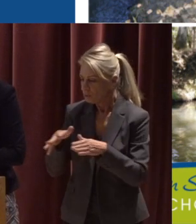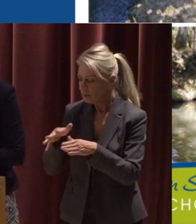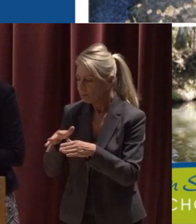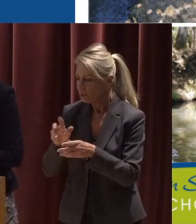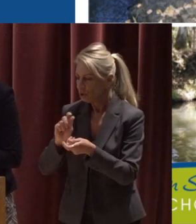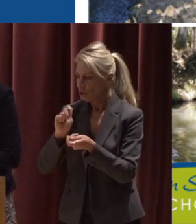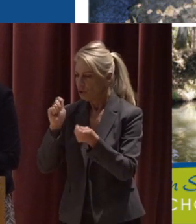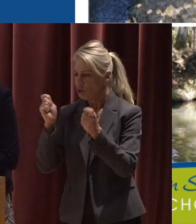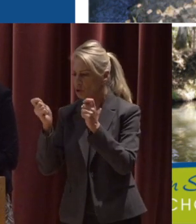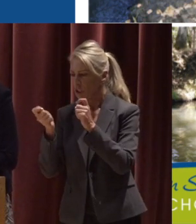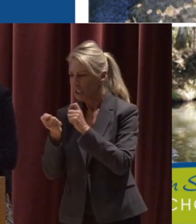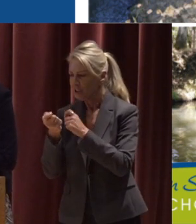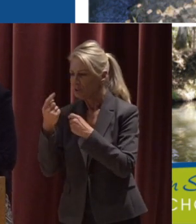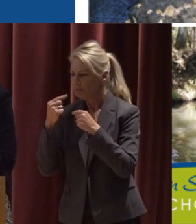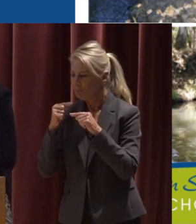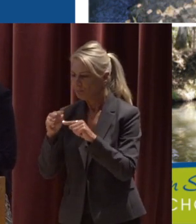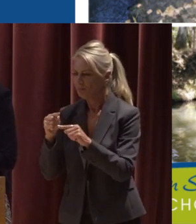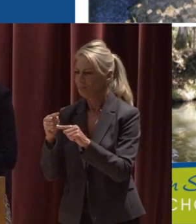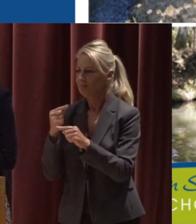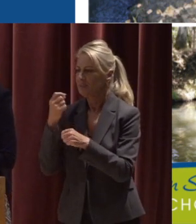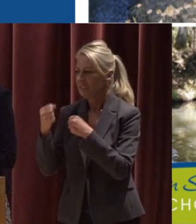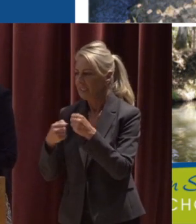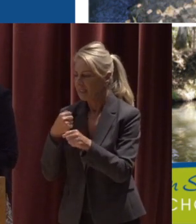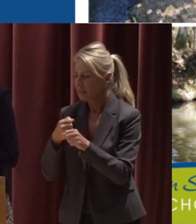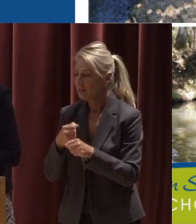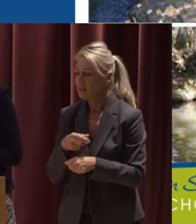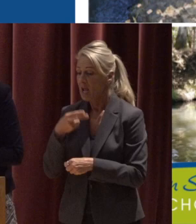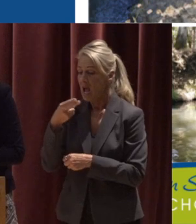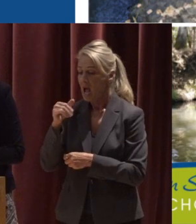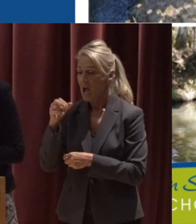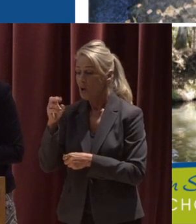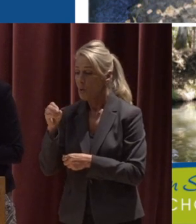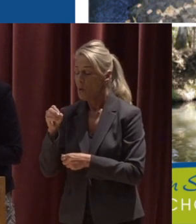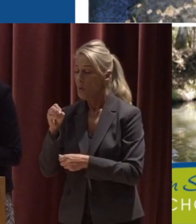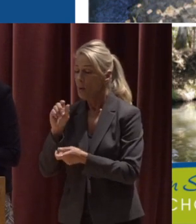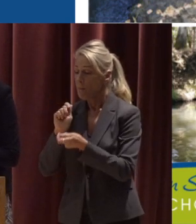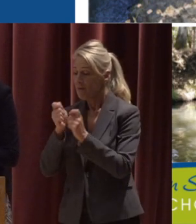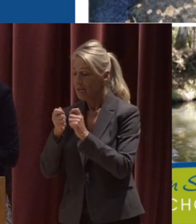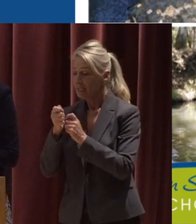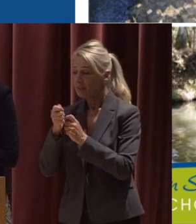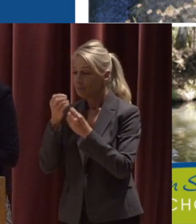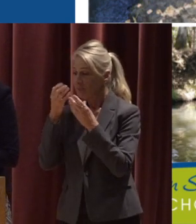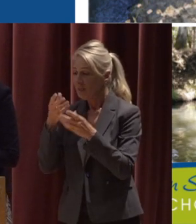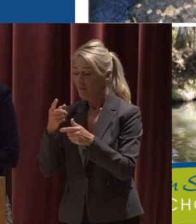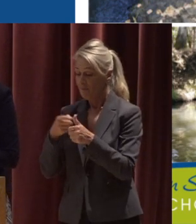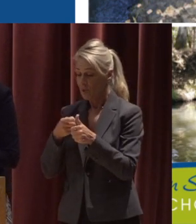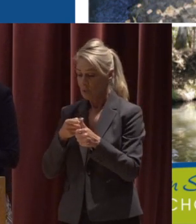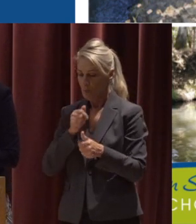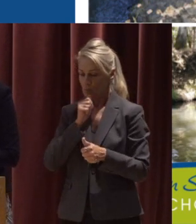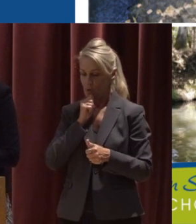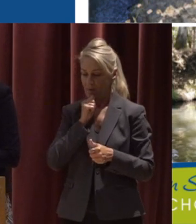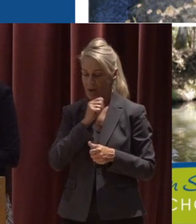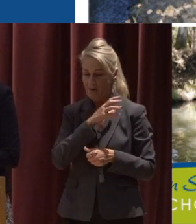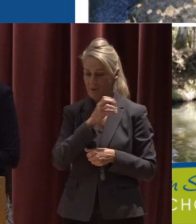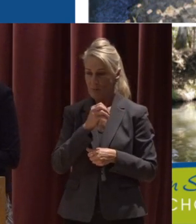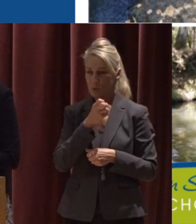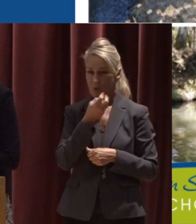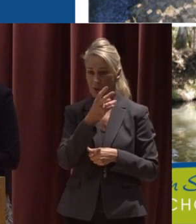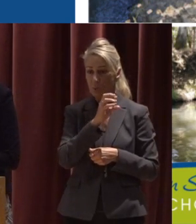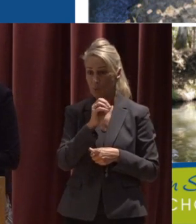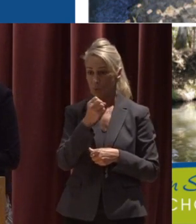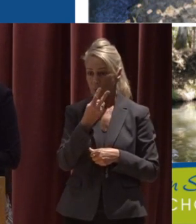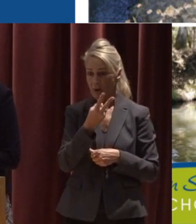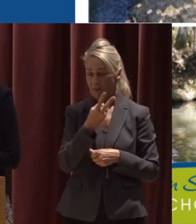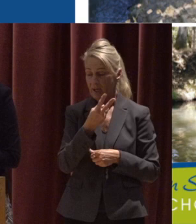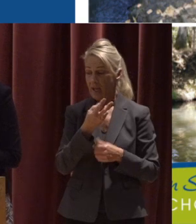Salem Throughout a number of different years Hydro modification data first got taken by a private firm in 2012 And by having the stream